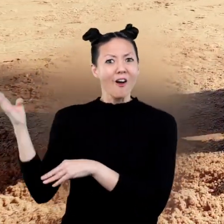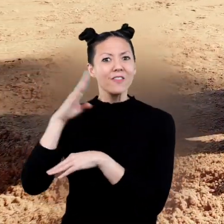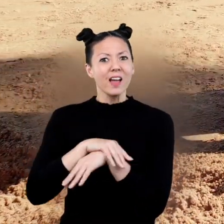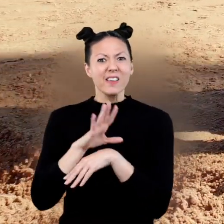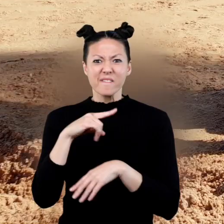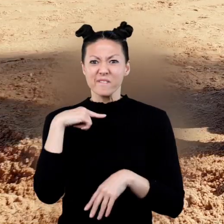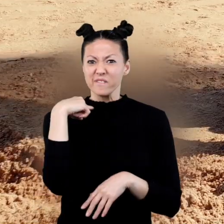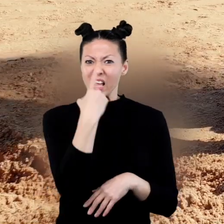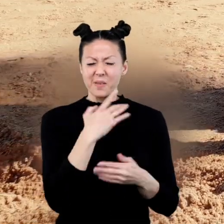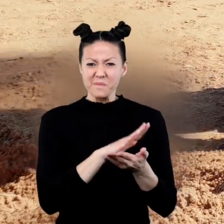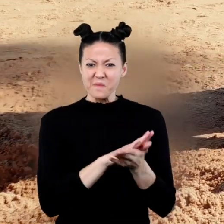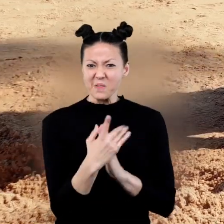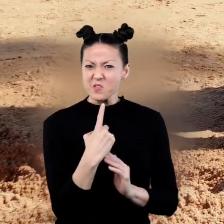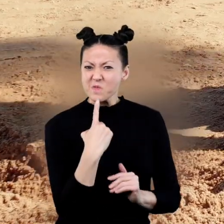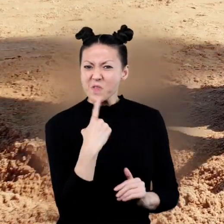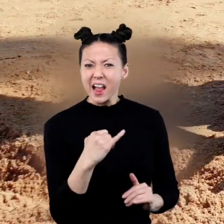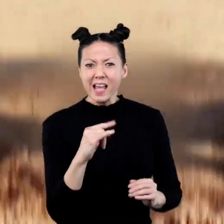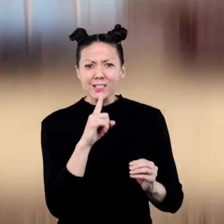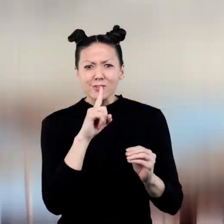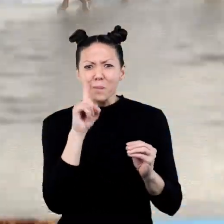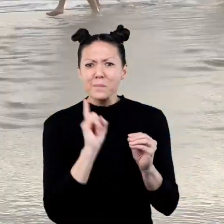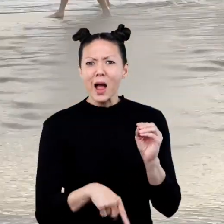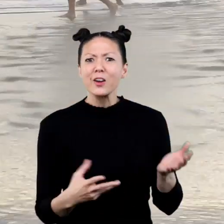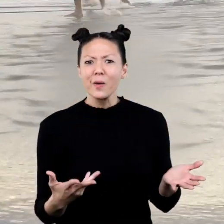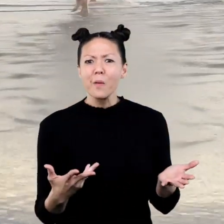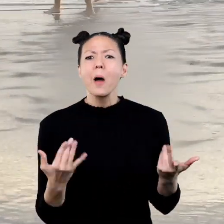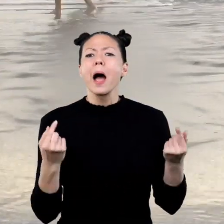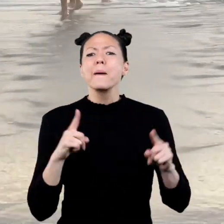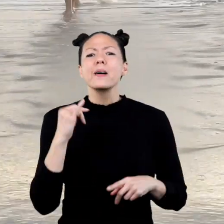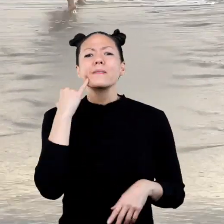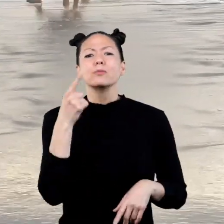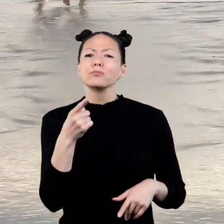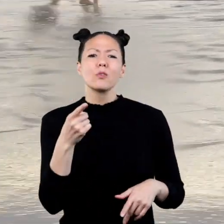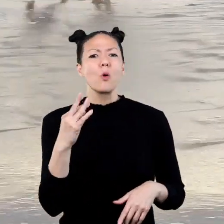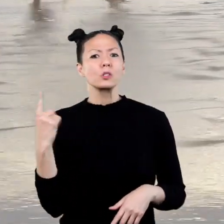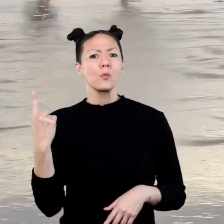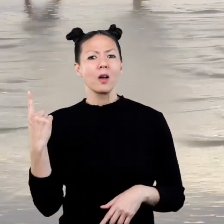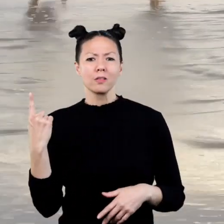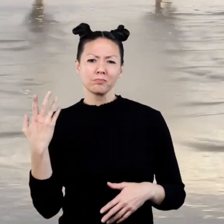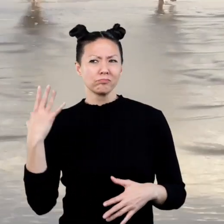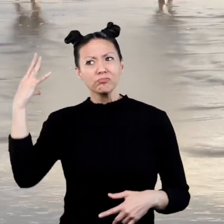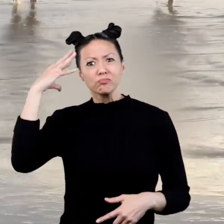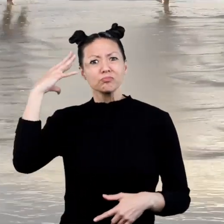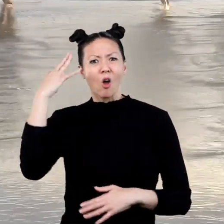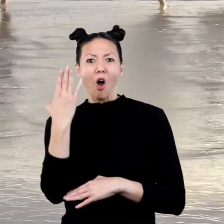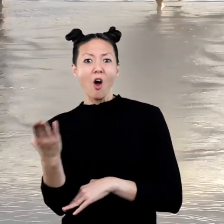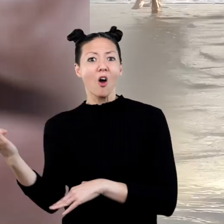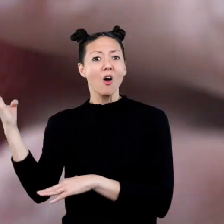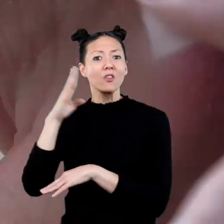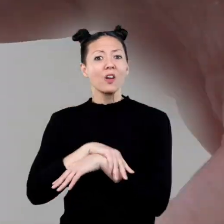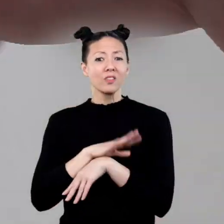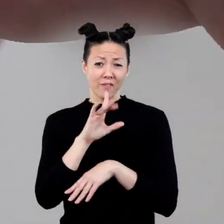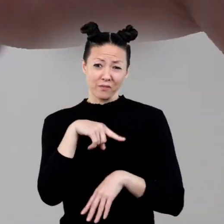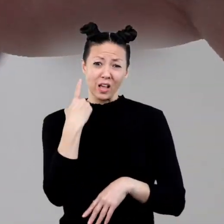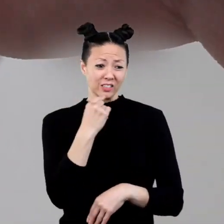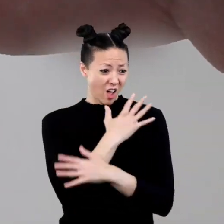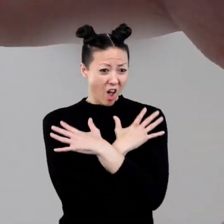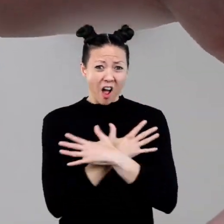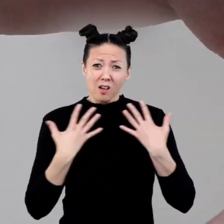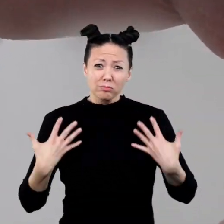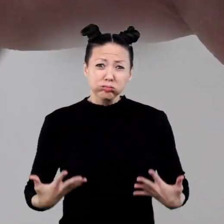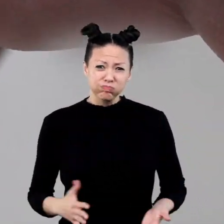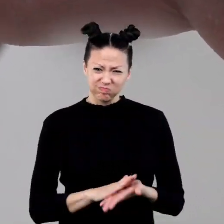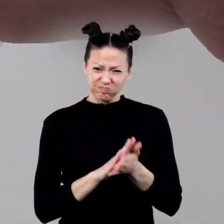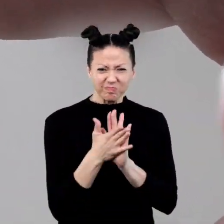and his face became as red as a tomato. What happens when you or someone you know is in the sun all day? Your face and